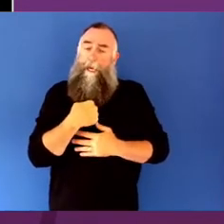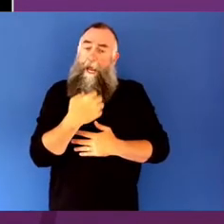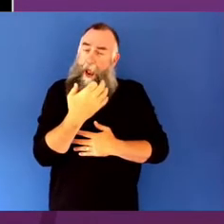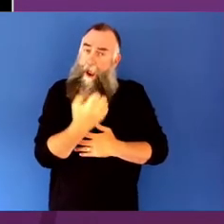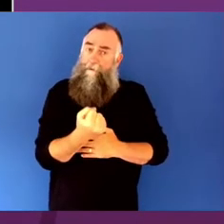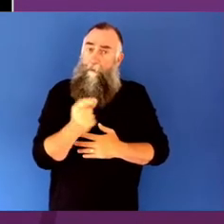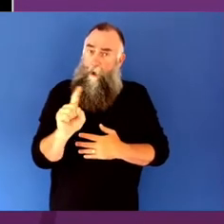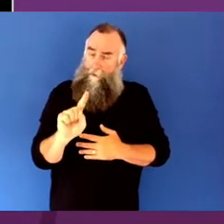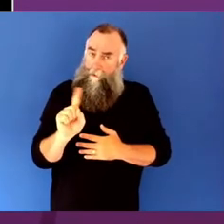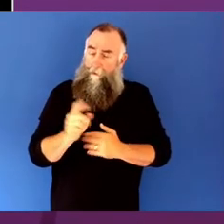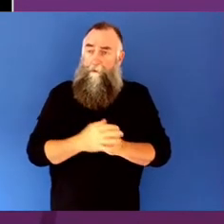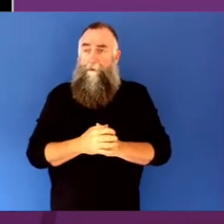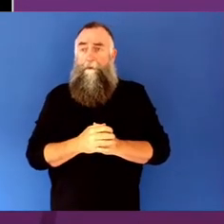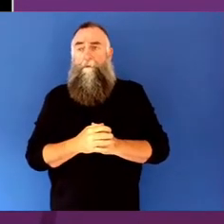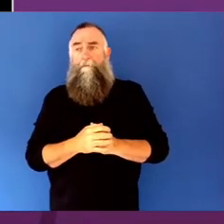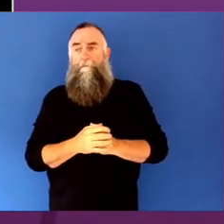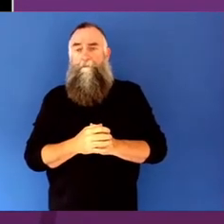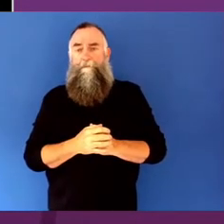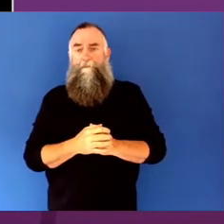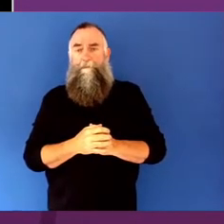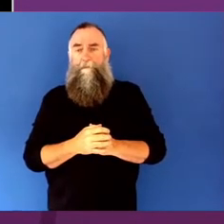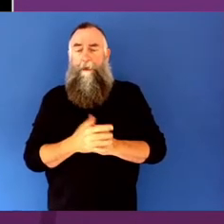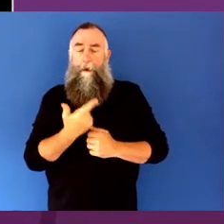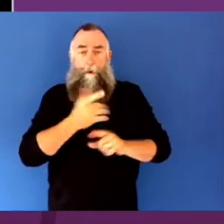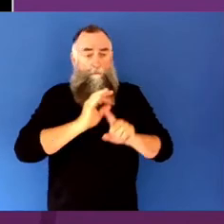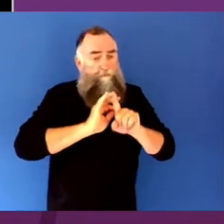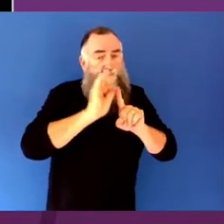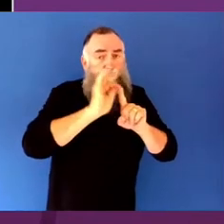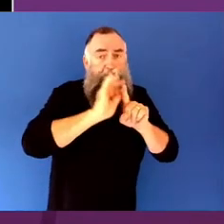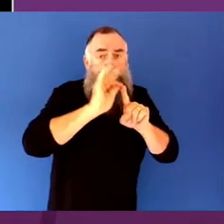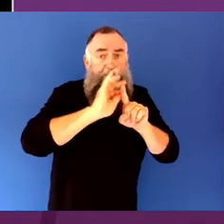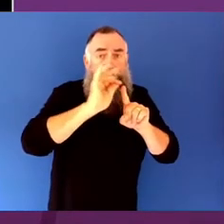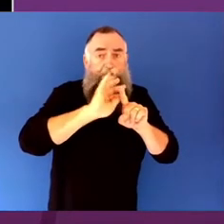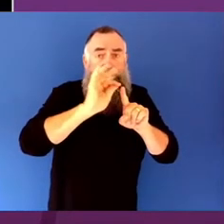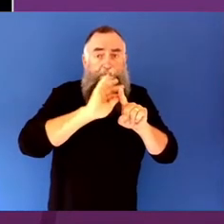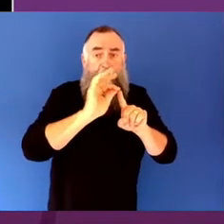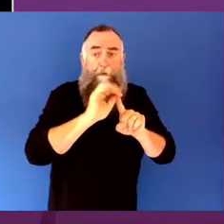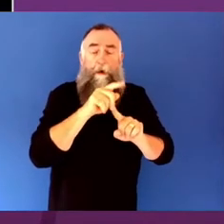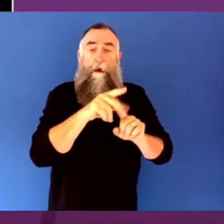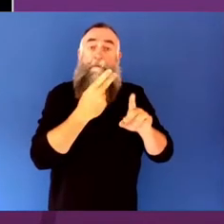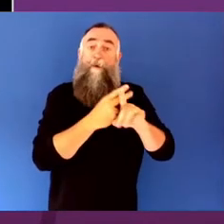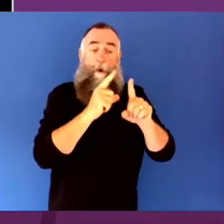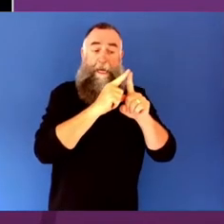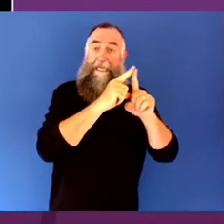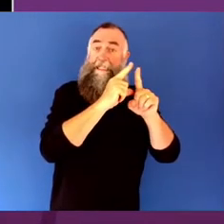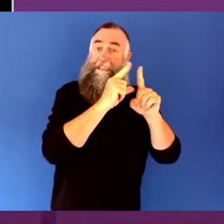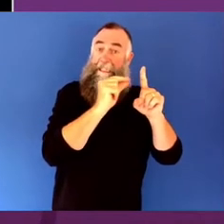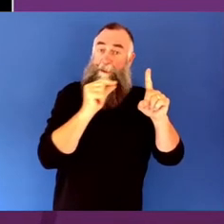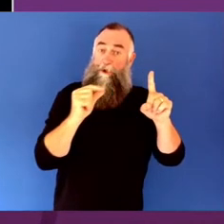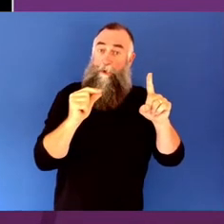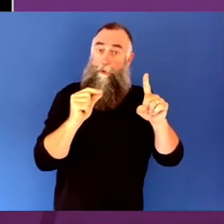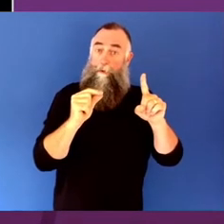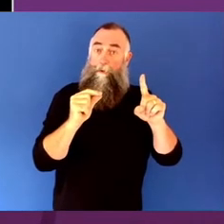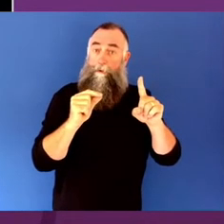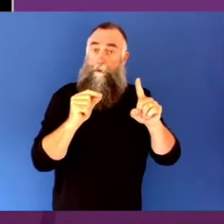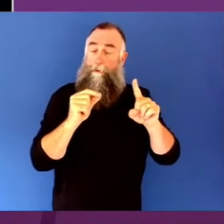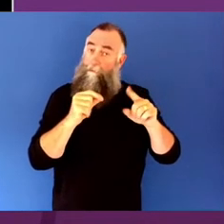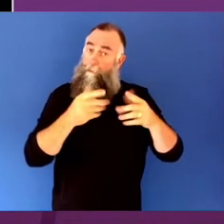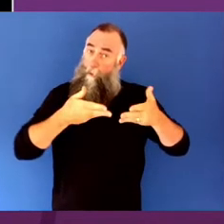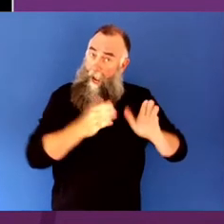advances in the use of digital approaches to delivering arts content.